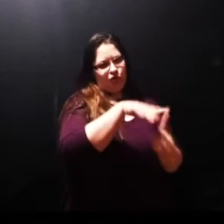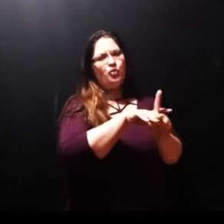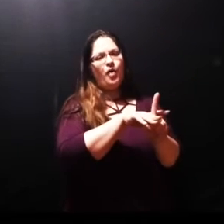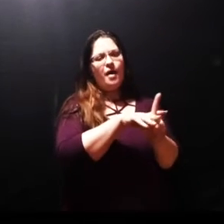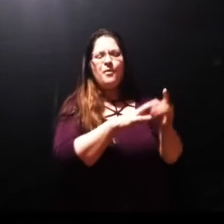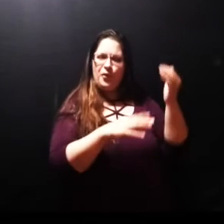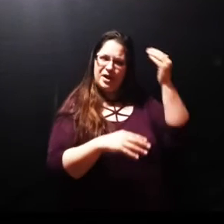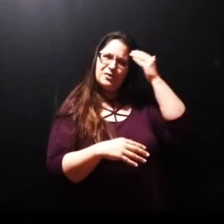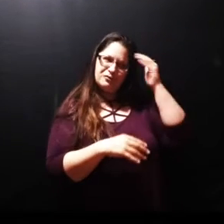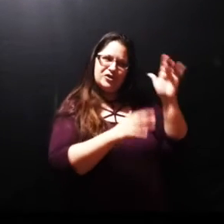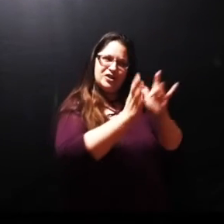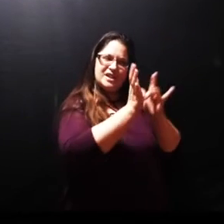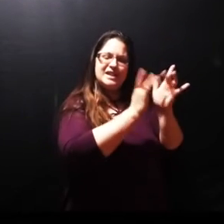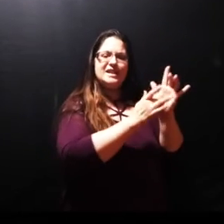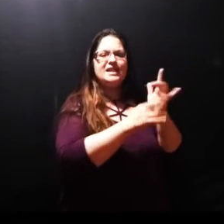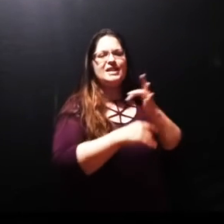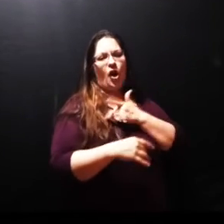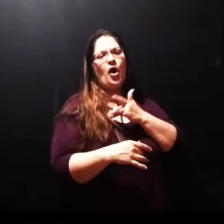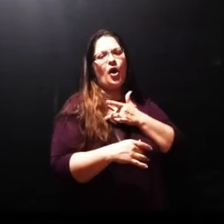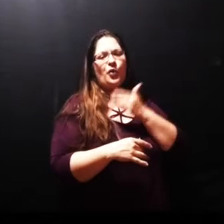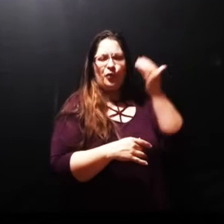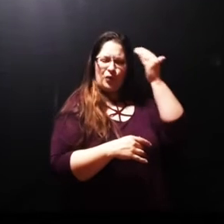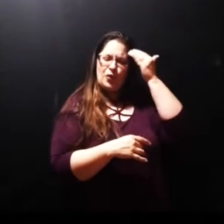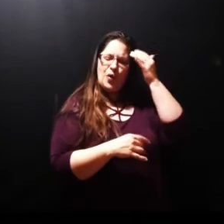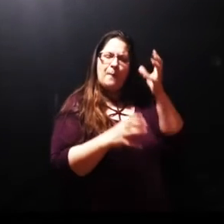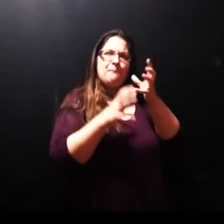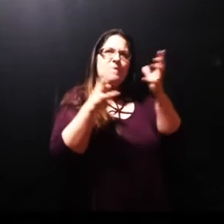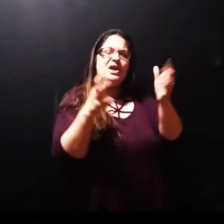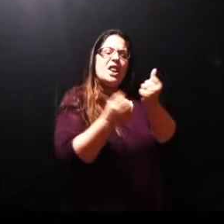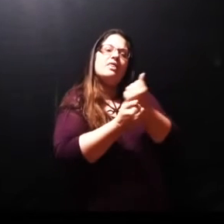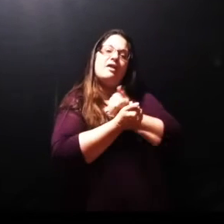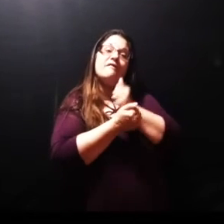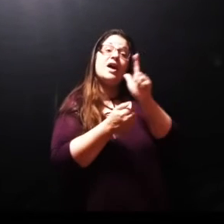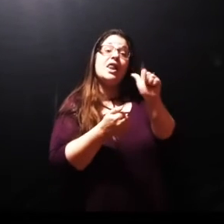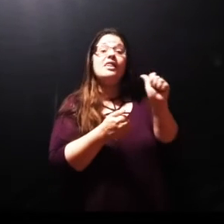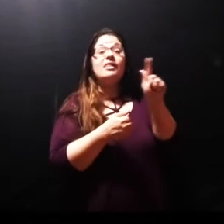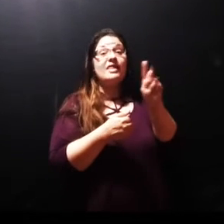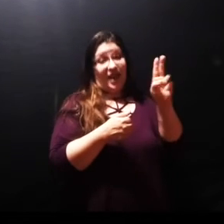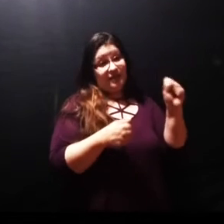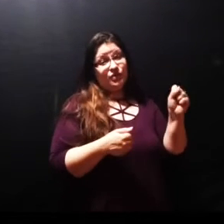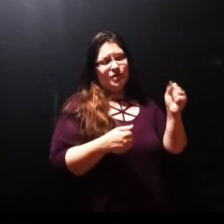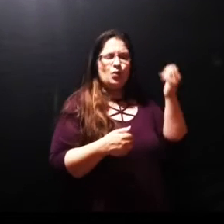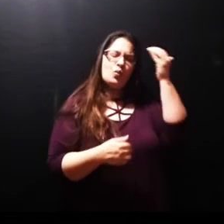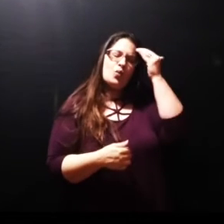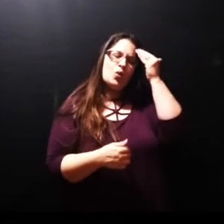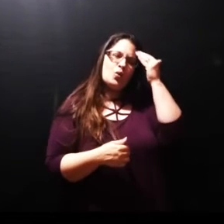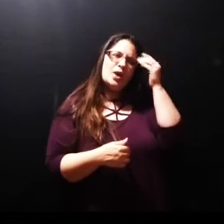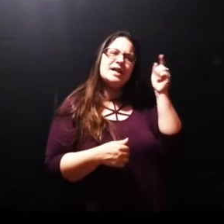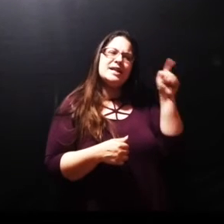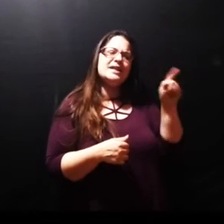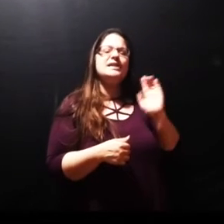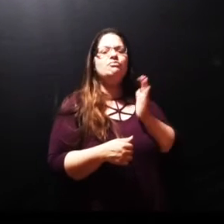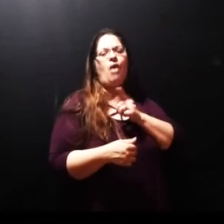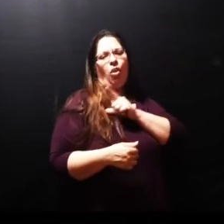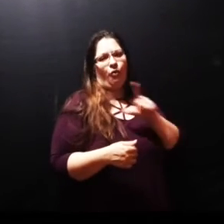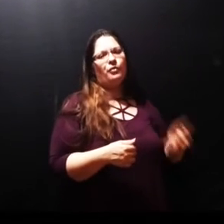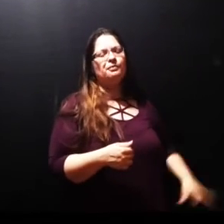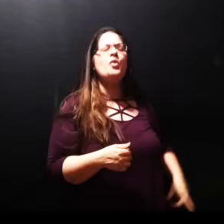and he will show up we know his heart we know that he's the Lord friends it's still true for you and me